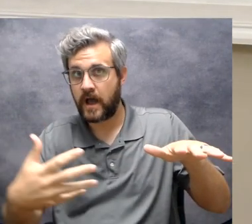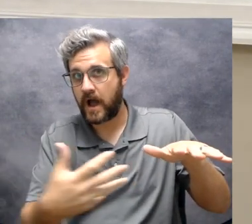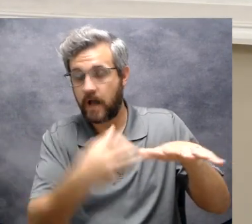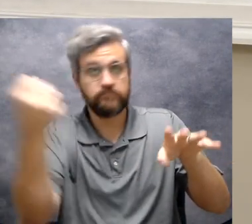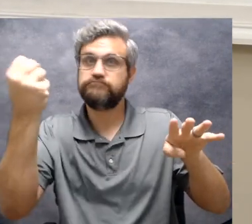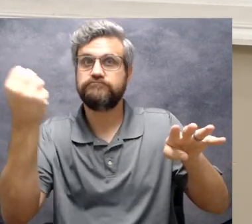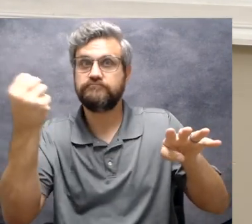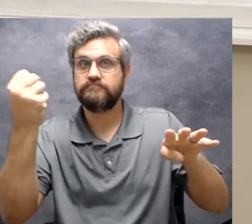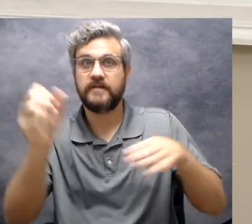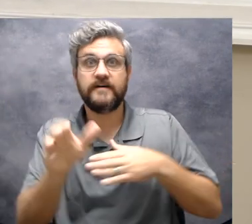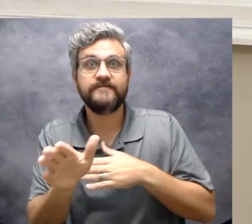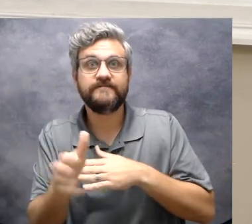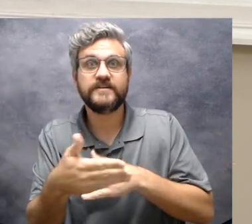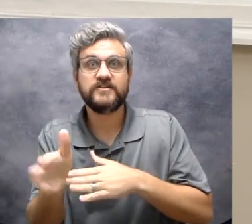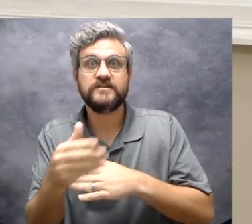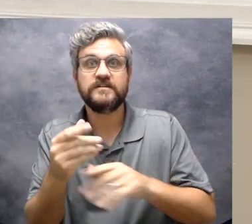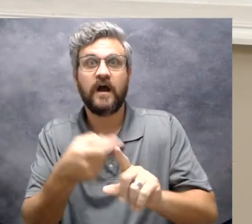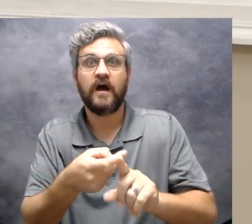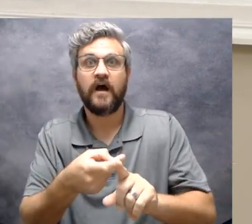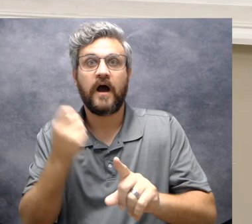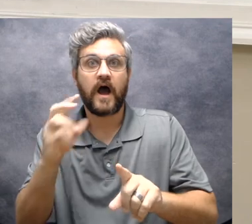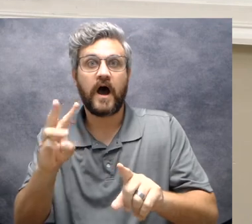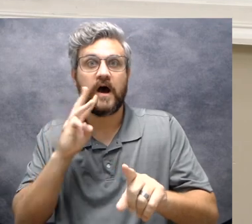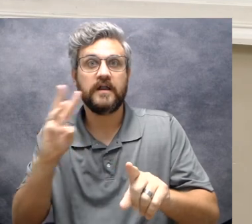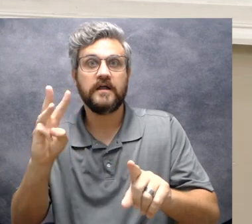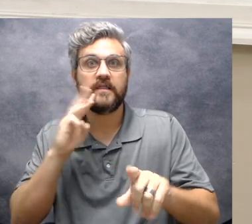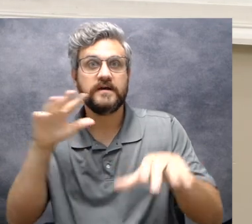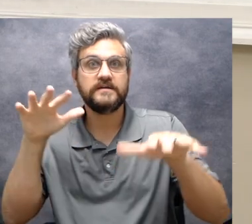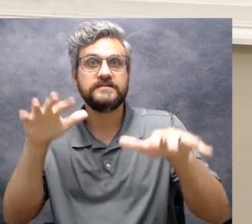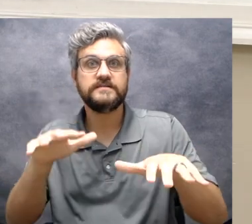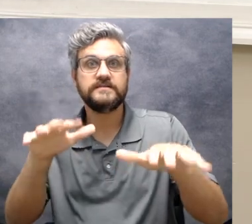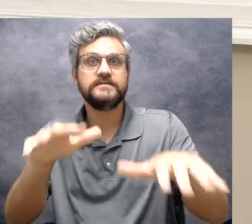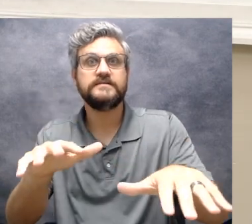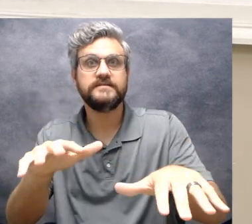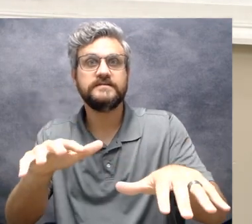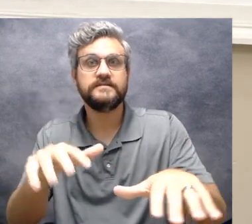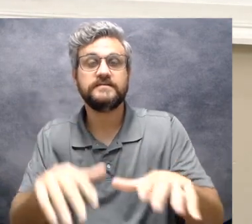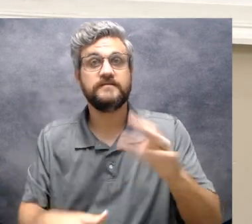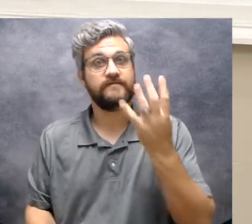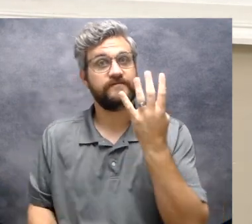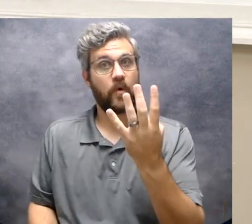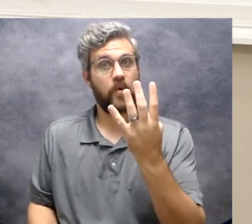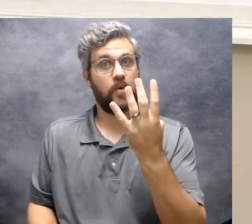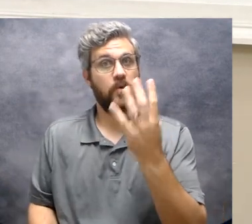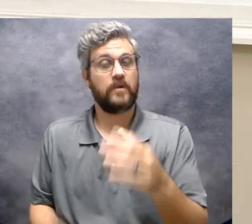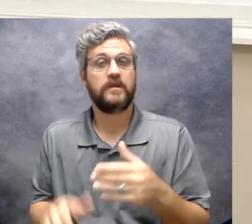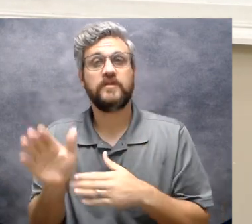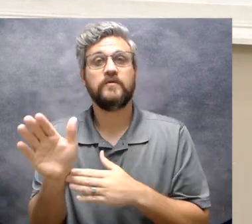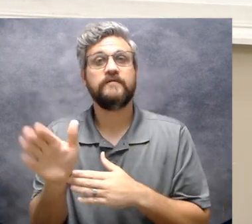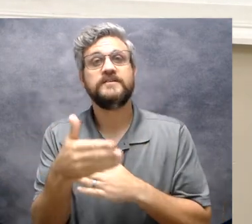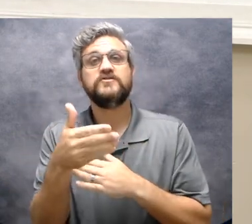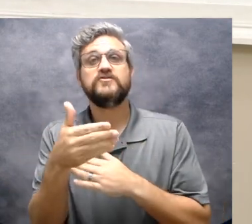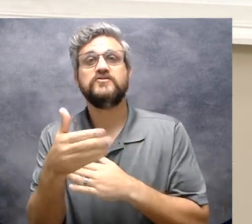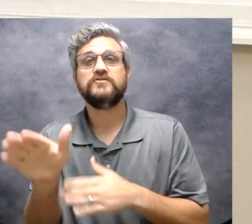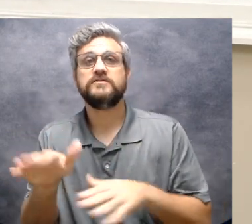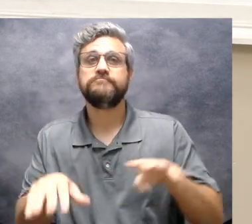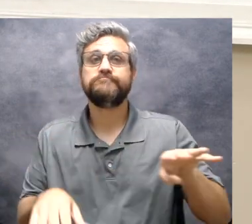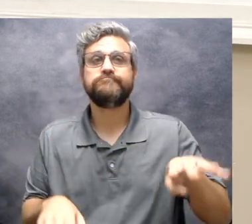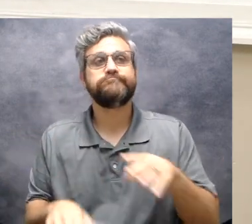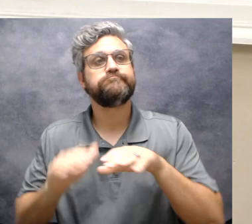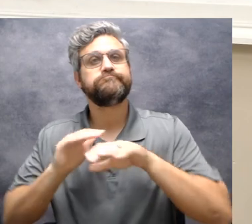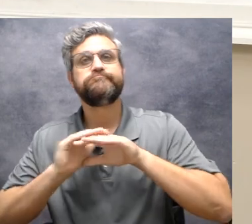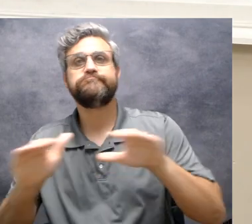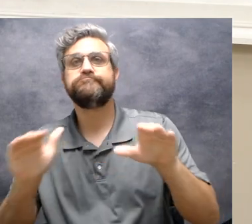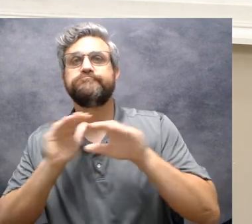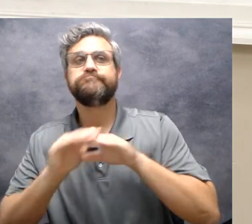and snaps that fishy right out of the sea for little fish